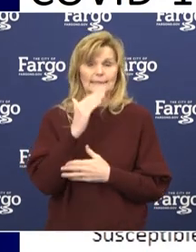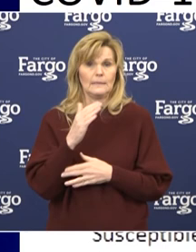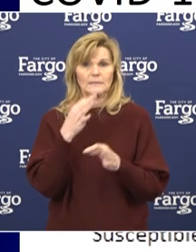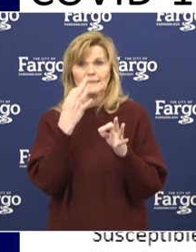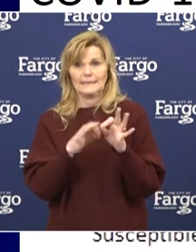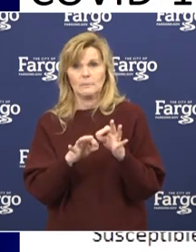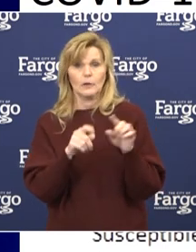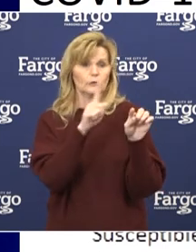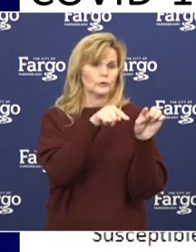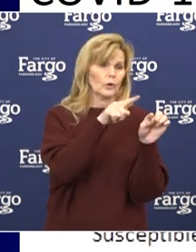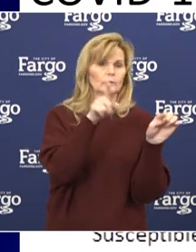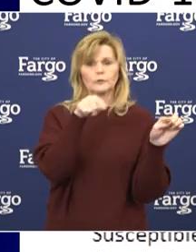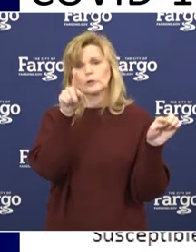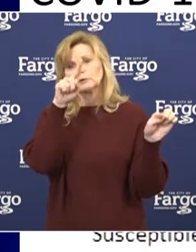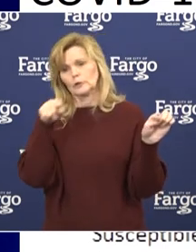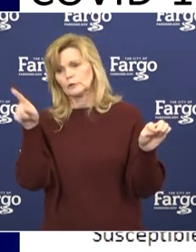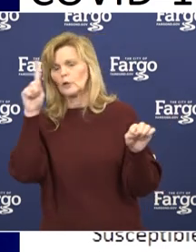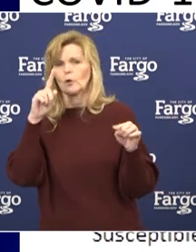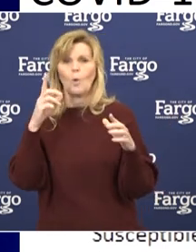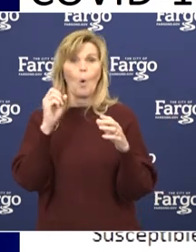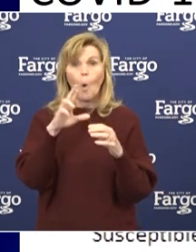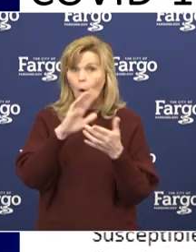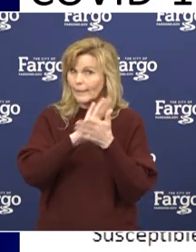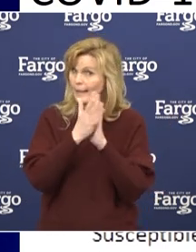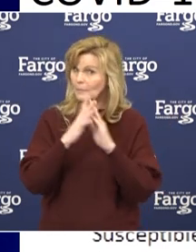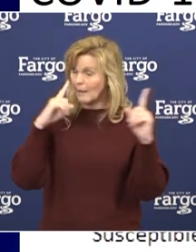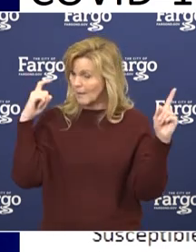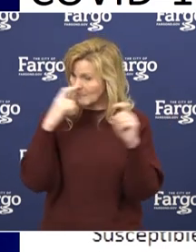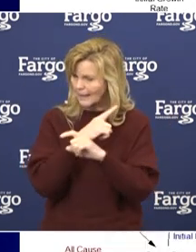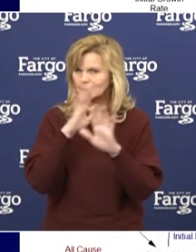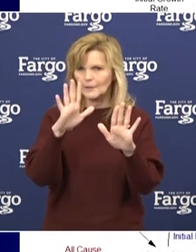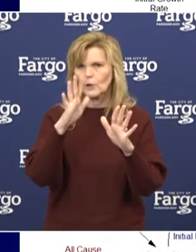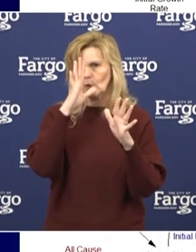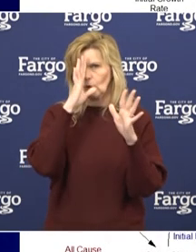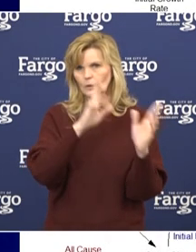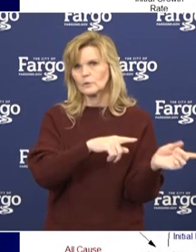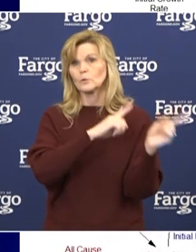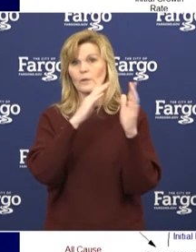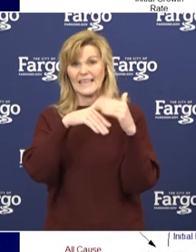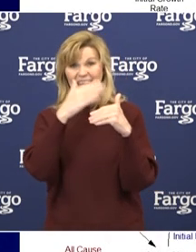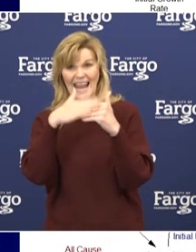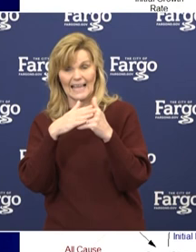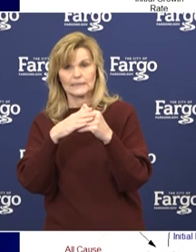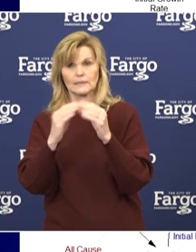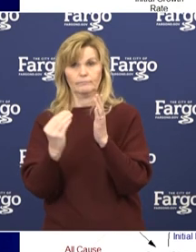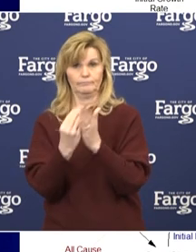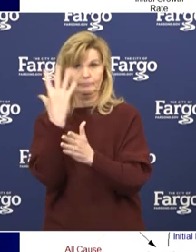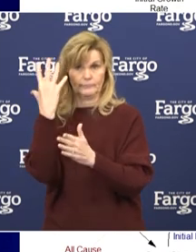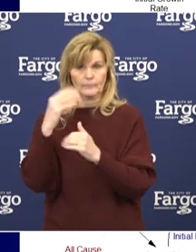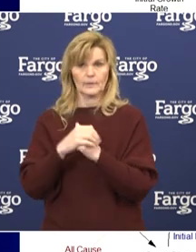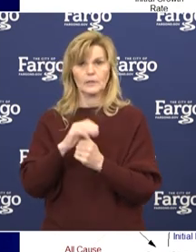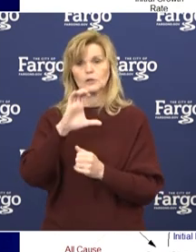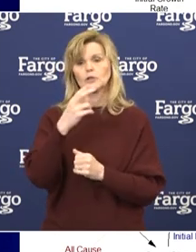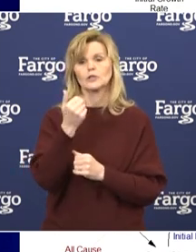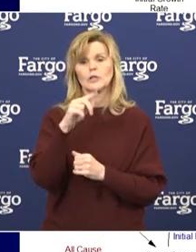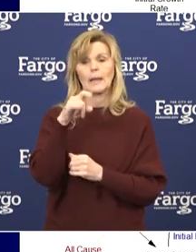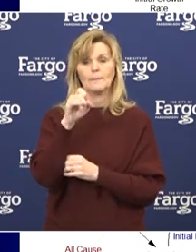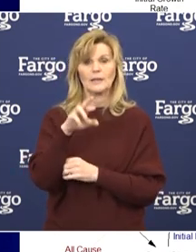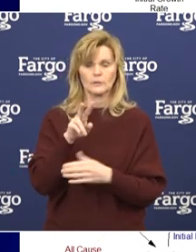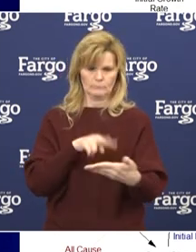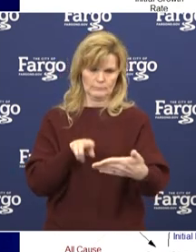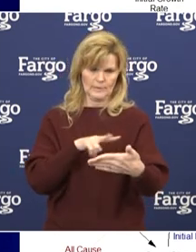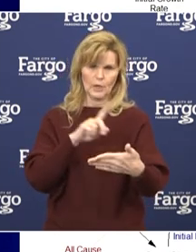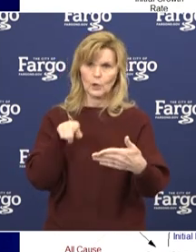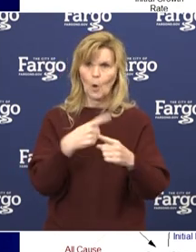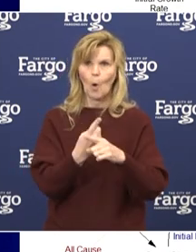doesn't seem very difficult or very complex. We switched to the next model. And Chad Peterson was the only one that could count how